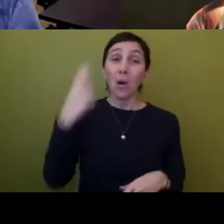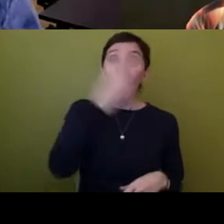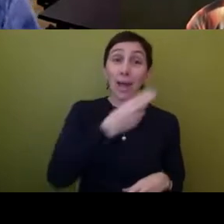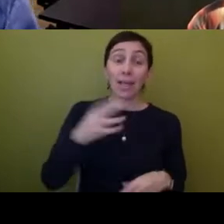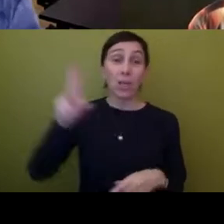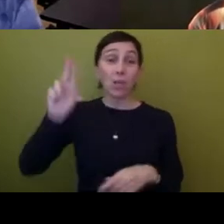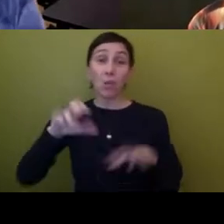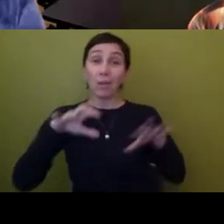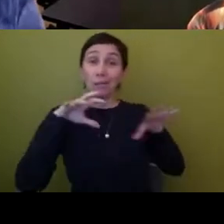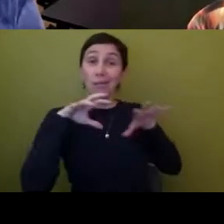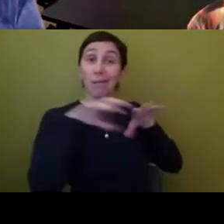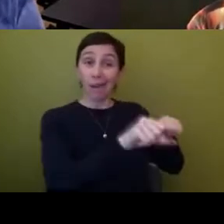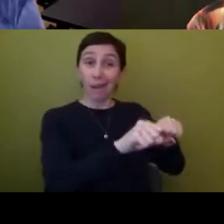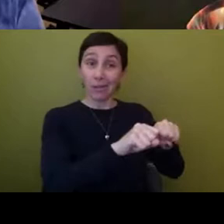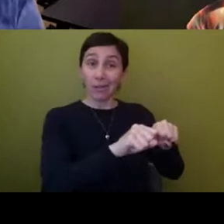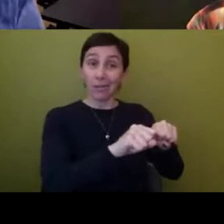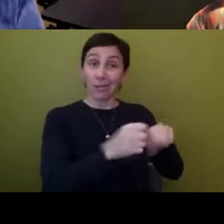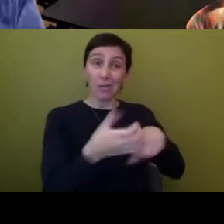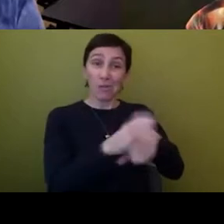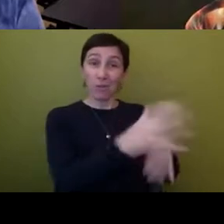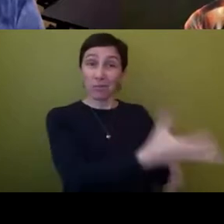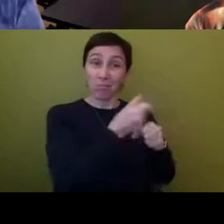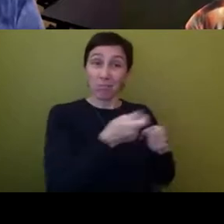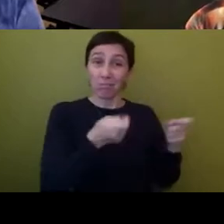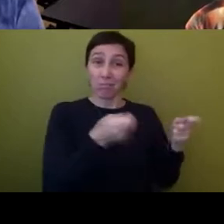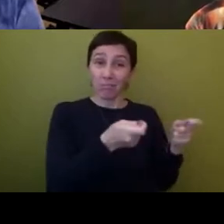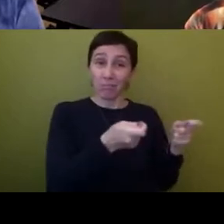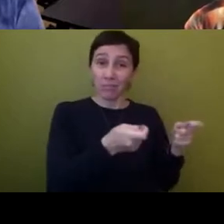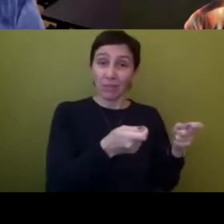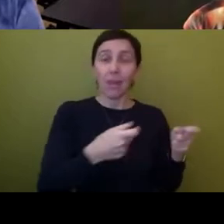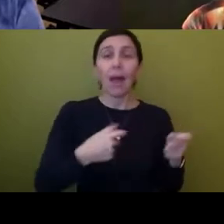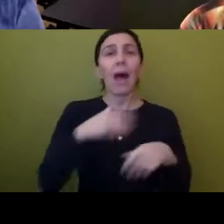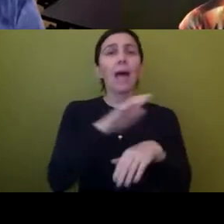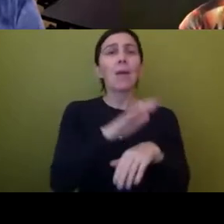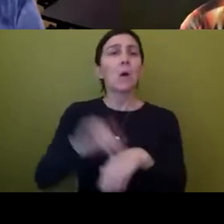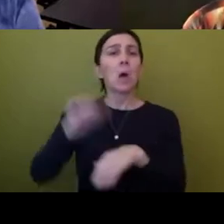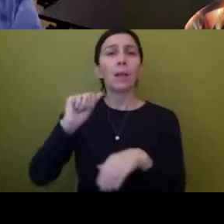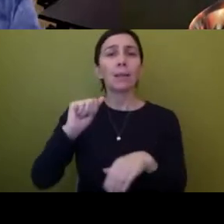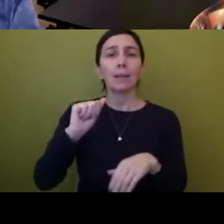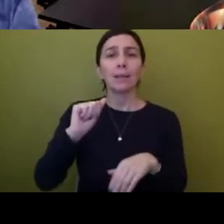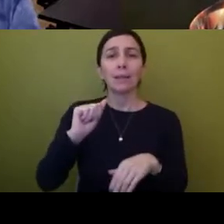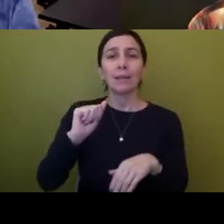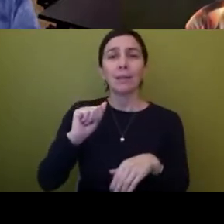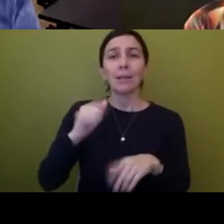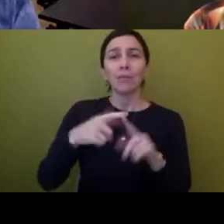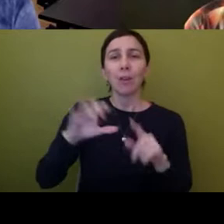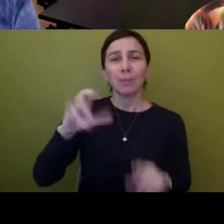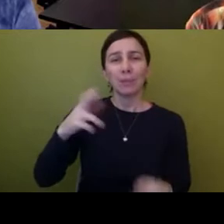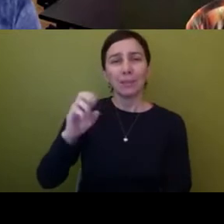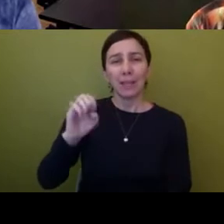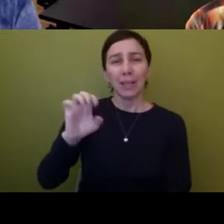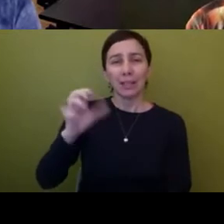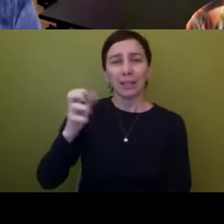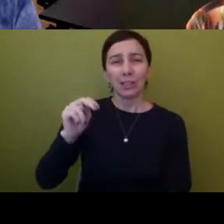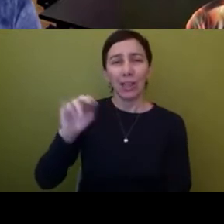uh, taken forcibly. And, uh, I'm calling in here from Chochenyo Ohlone land. Uh, I'm a